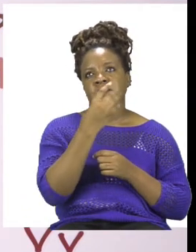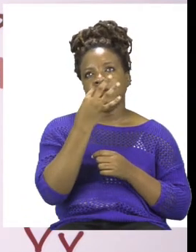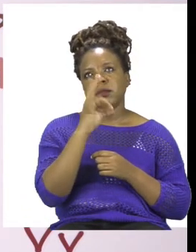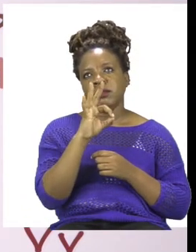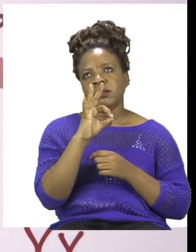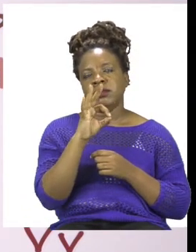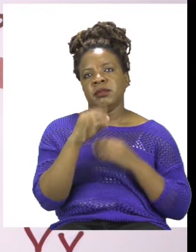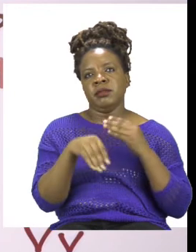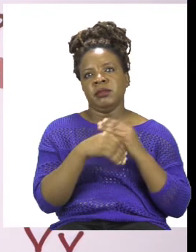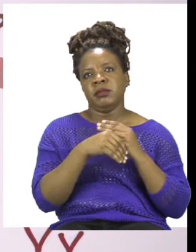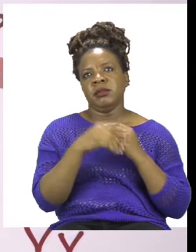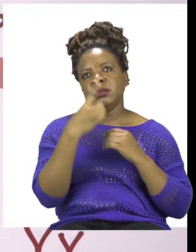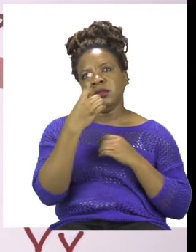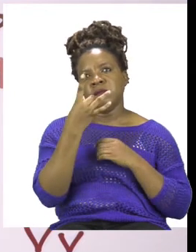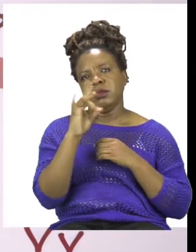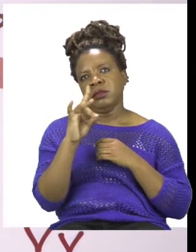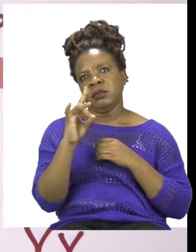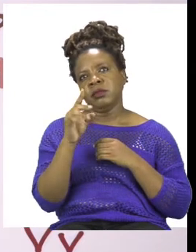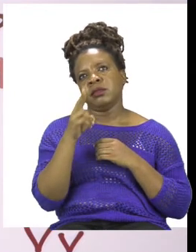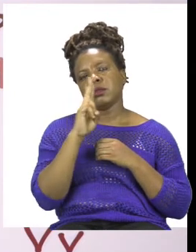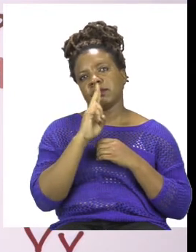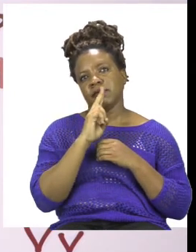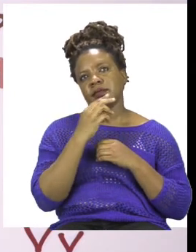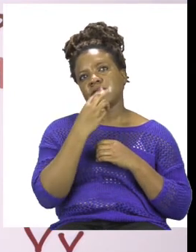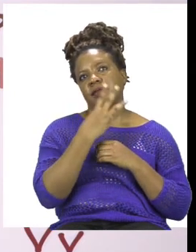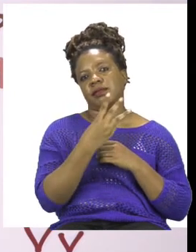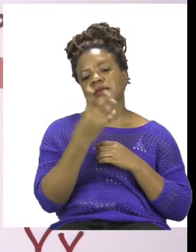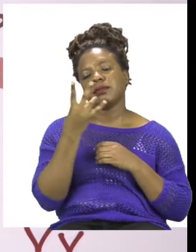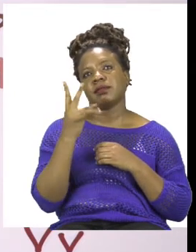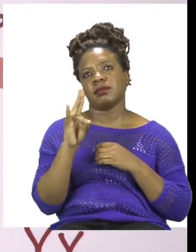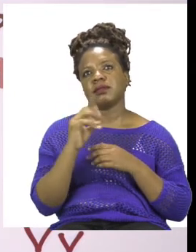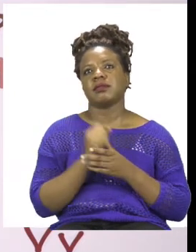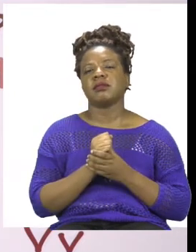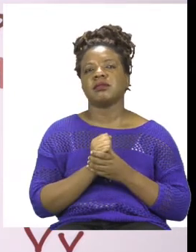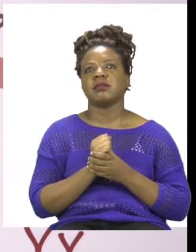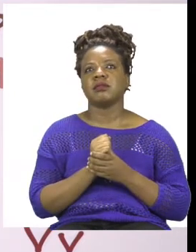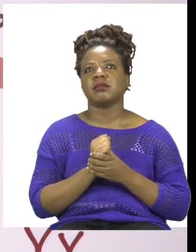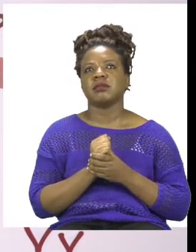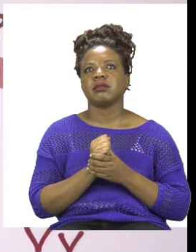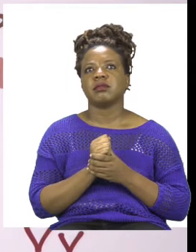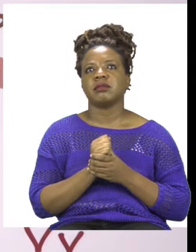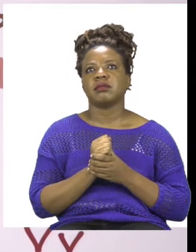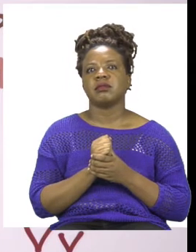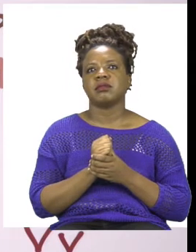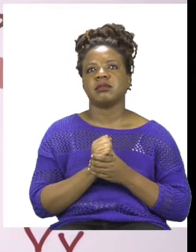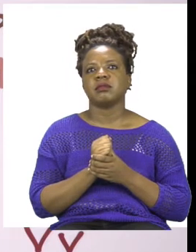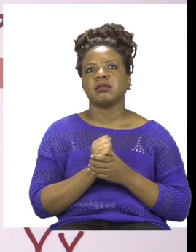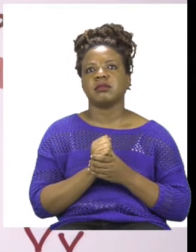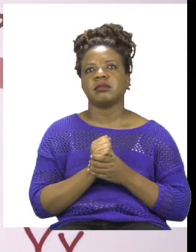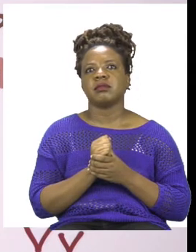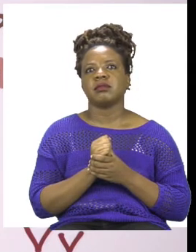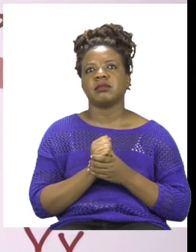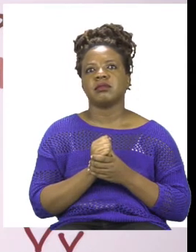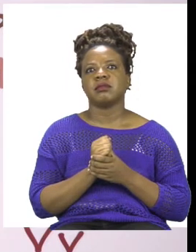plus 18 equals 37. Now we need to use that number to make a